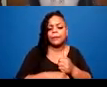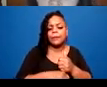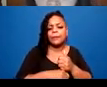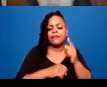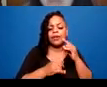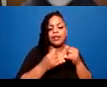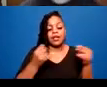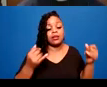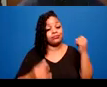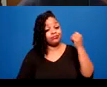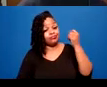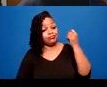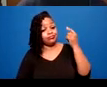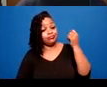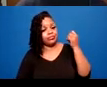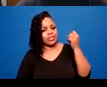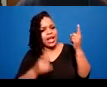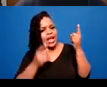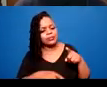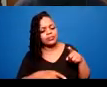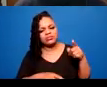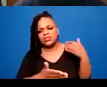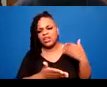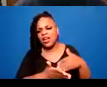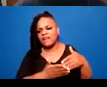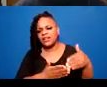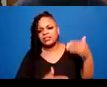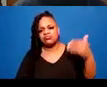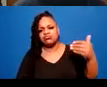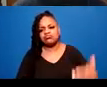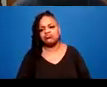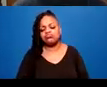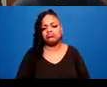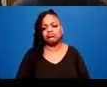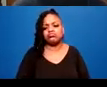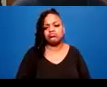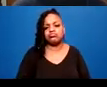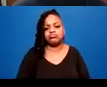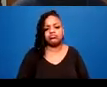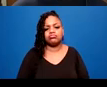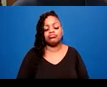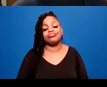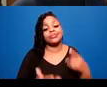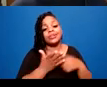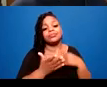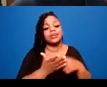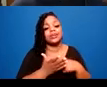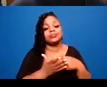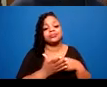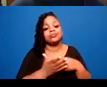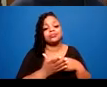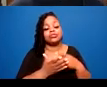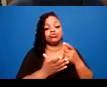it happens quite a lot and often trauma responses can escalate one another. So when you start to recognize that,